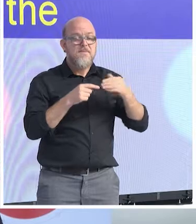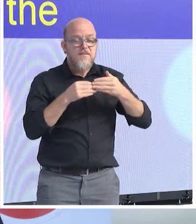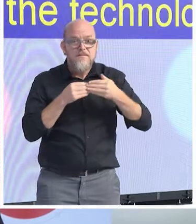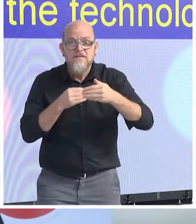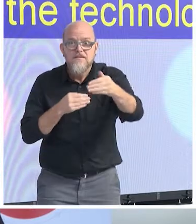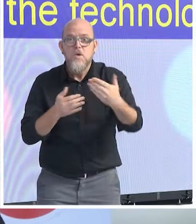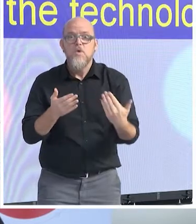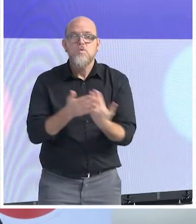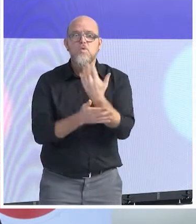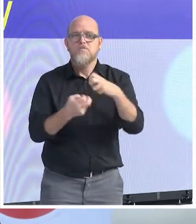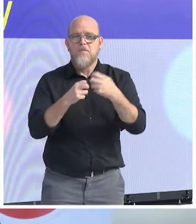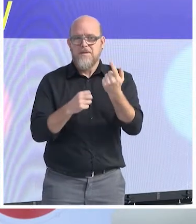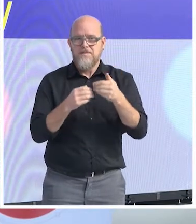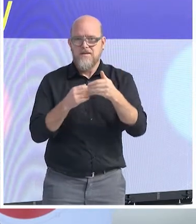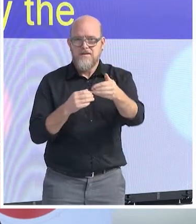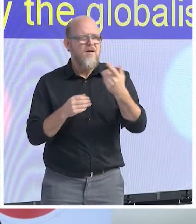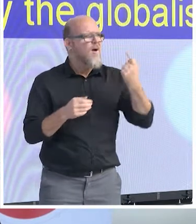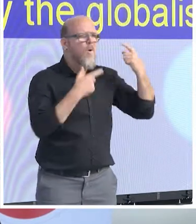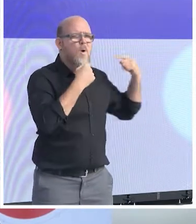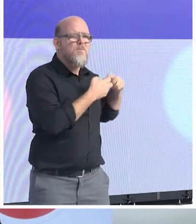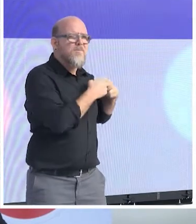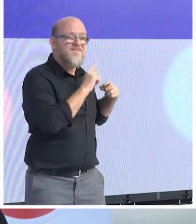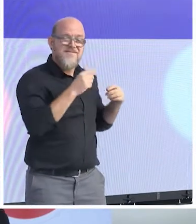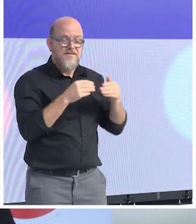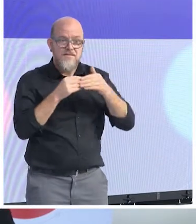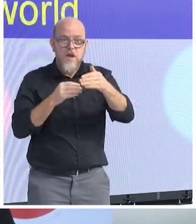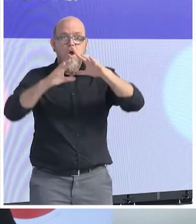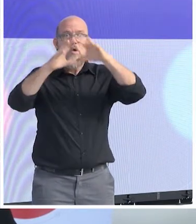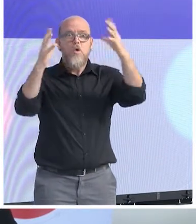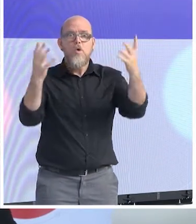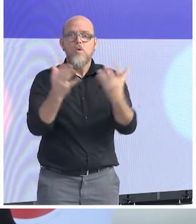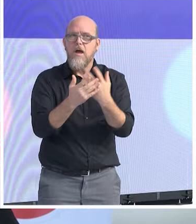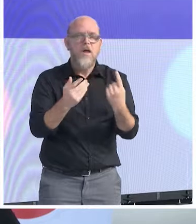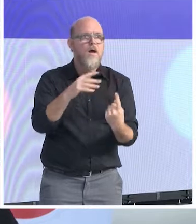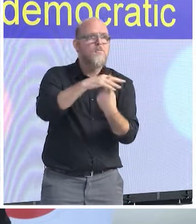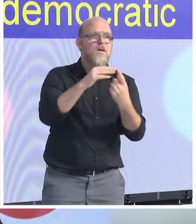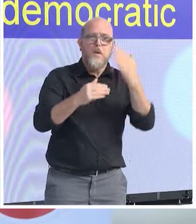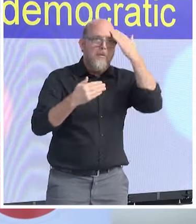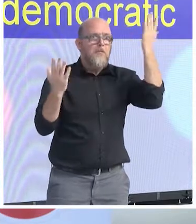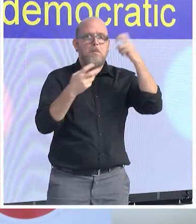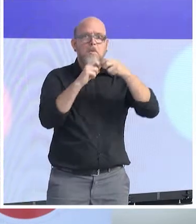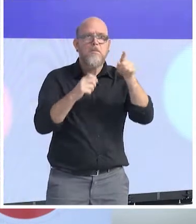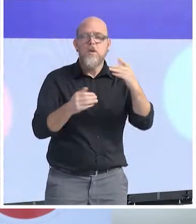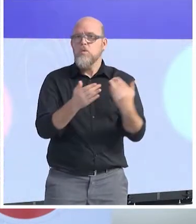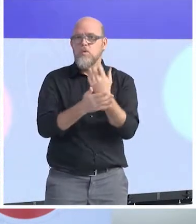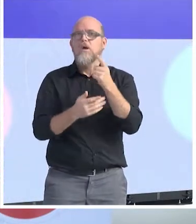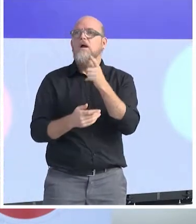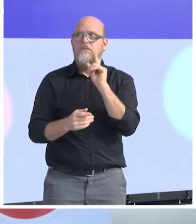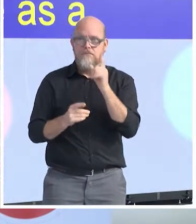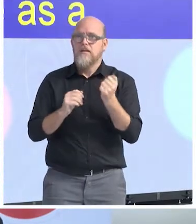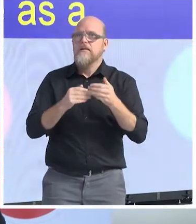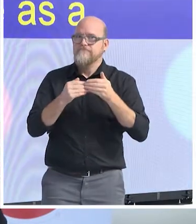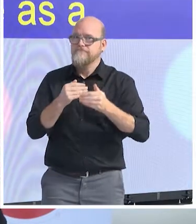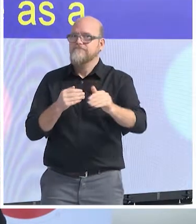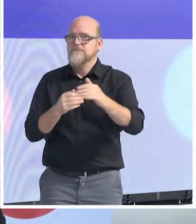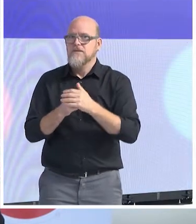the globalization is going to make the world much more open and democratic, and this closing came as a surprise. And I'm going to shift